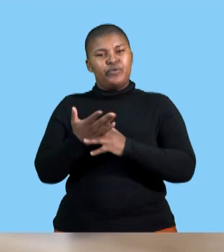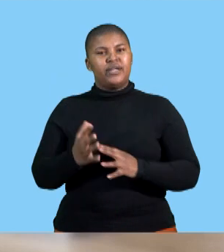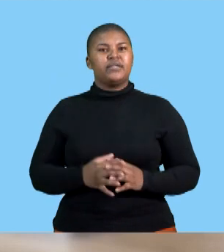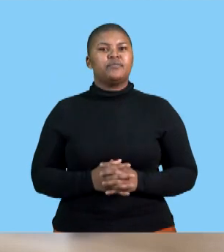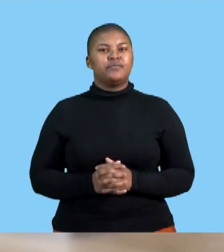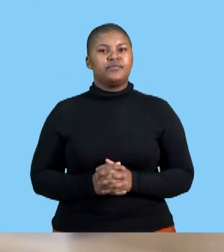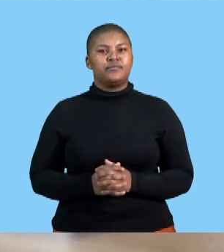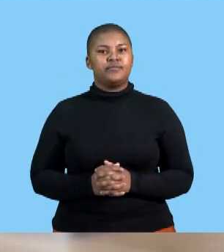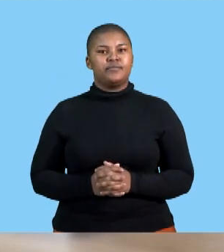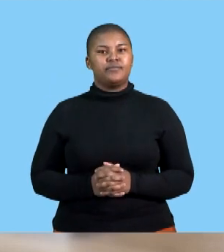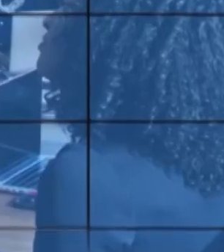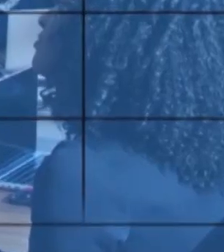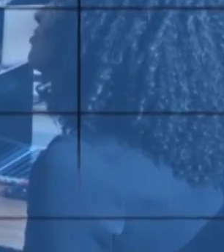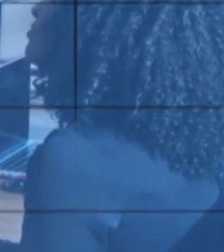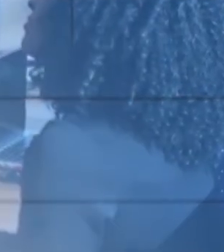you shortly.